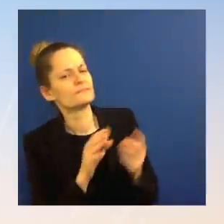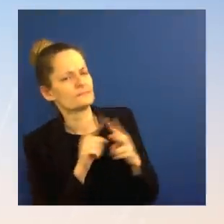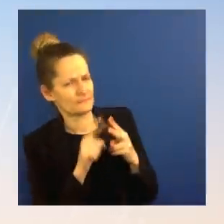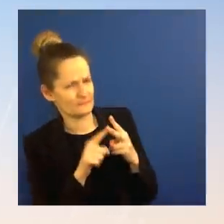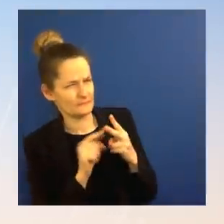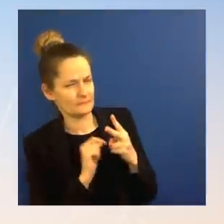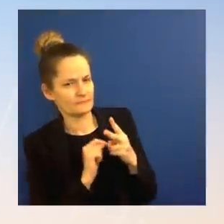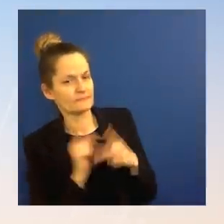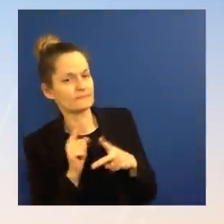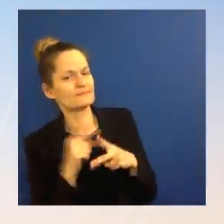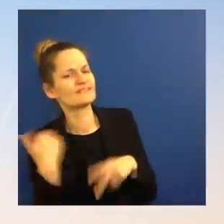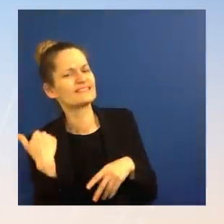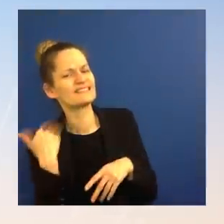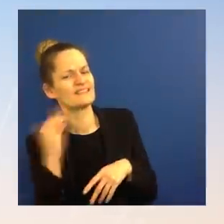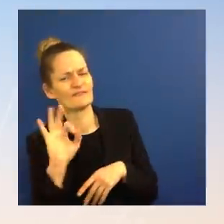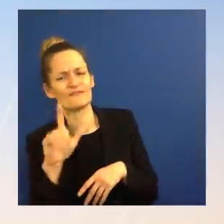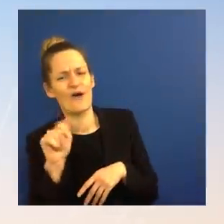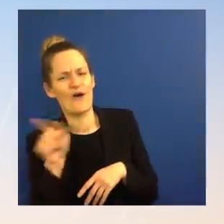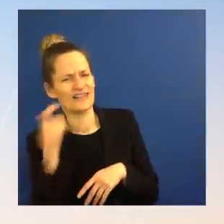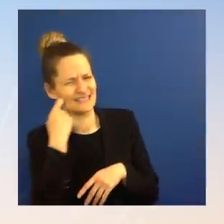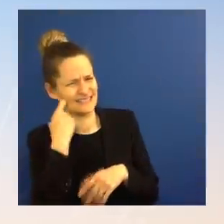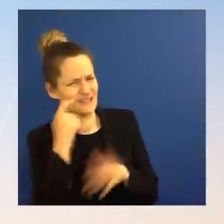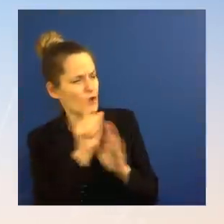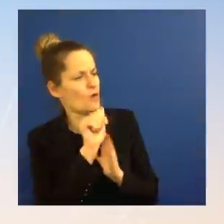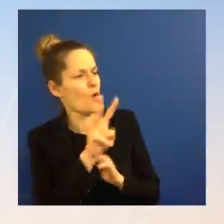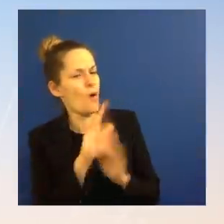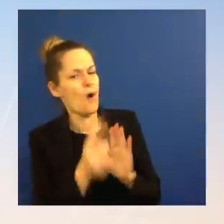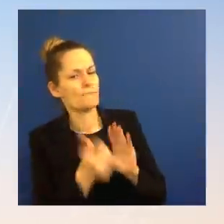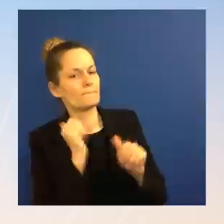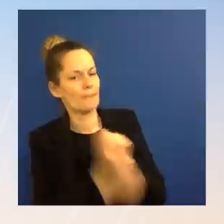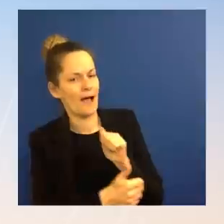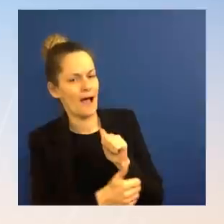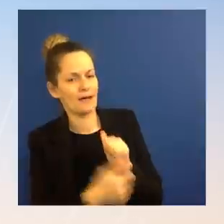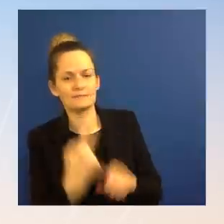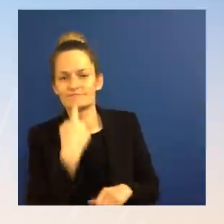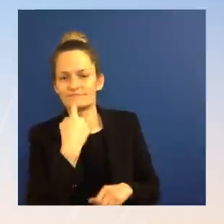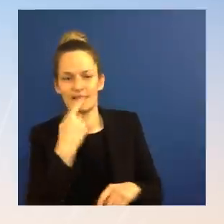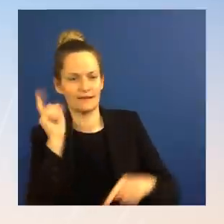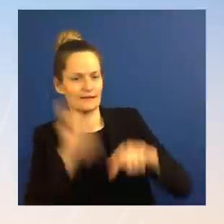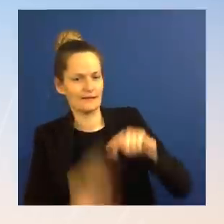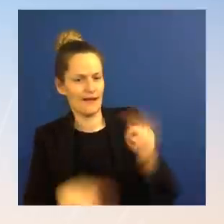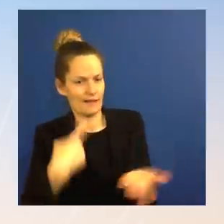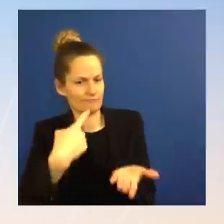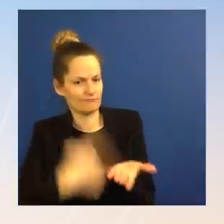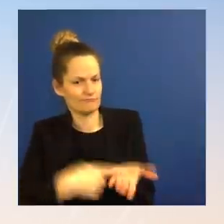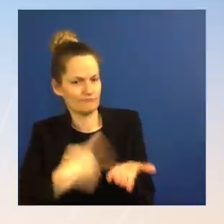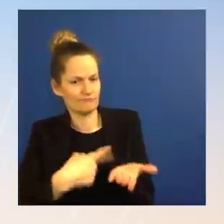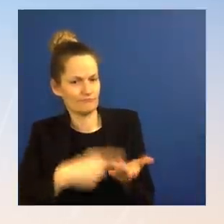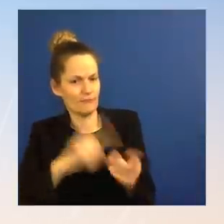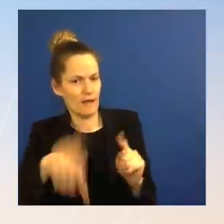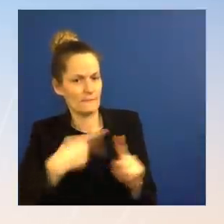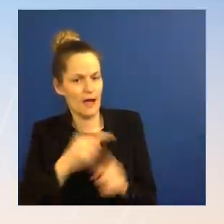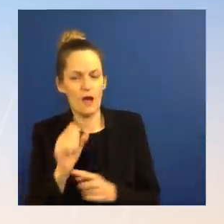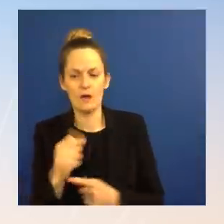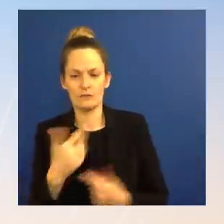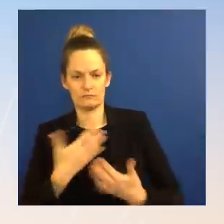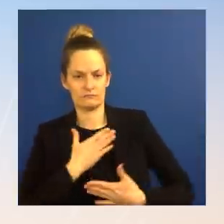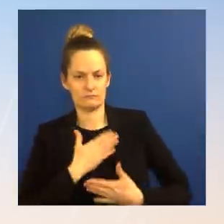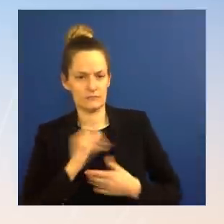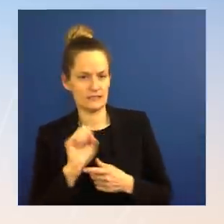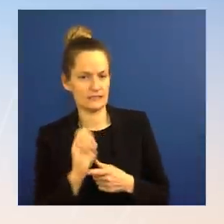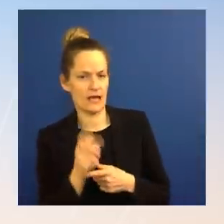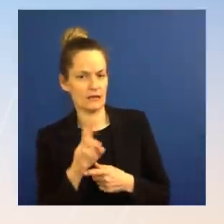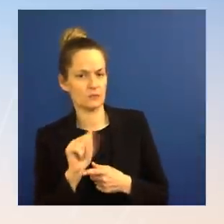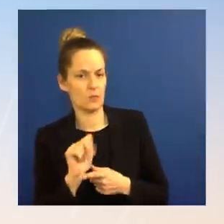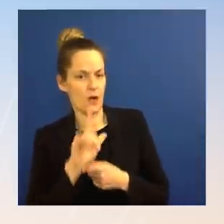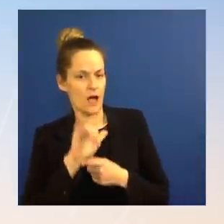homosexuality and gender identity after third grade. And then I have a question about surveillance matters that have been in the news. Regarding the Florida